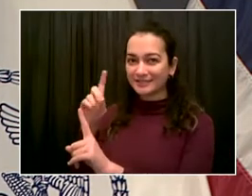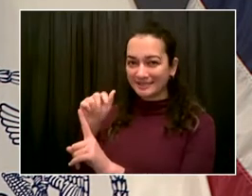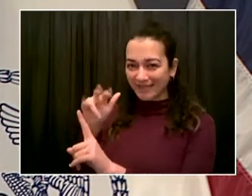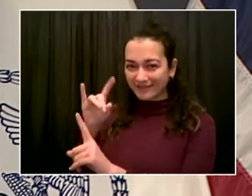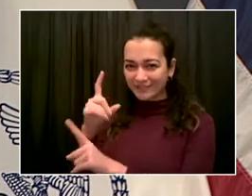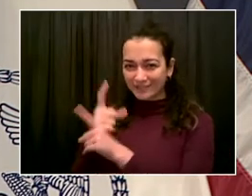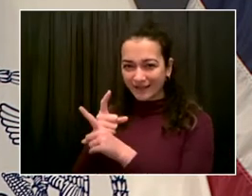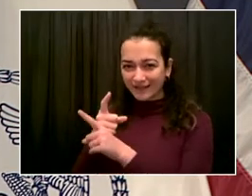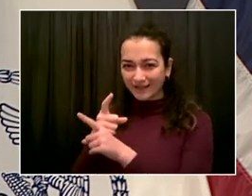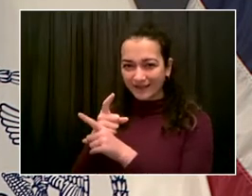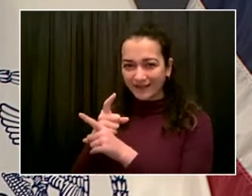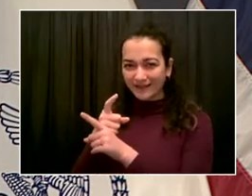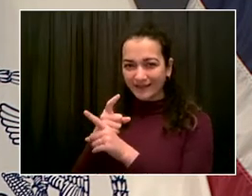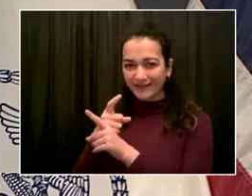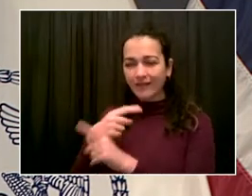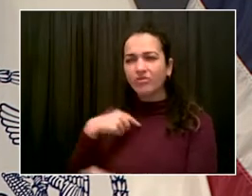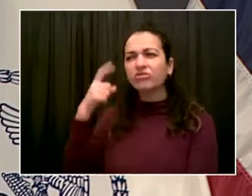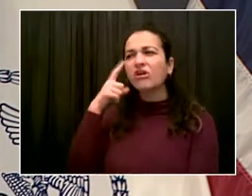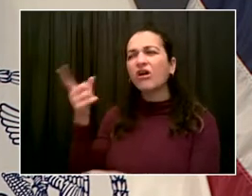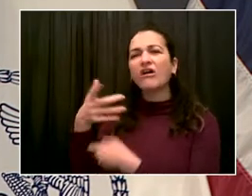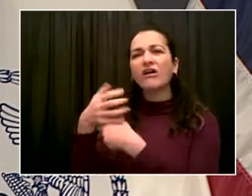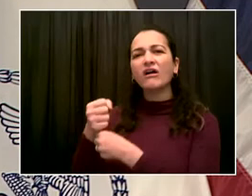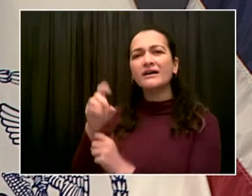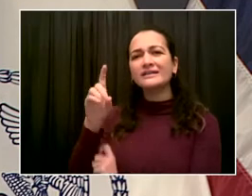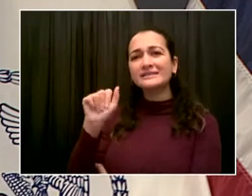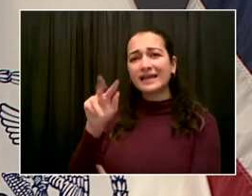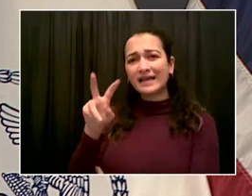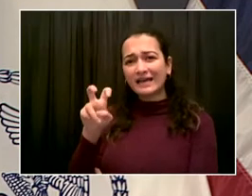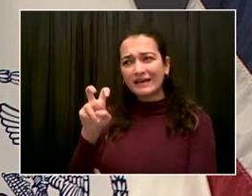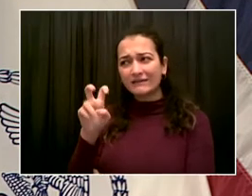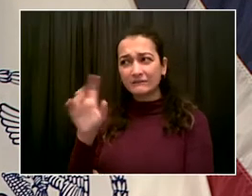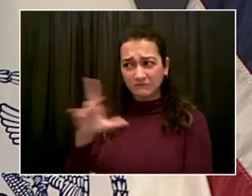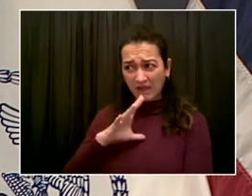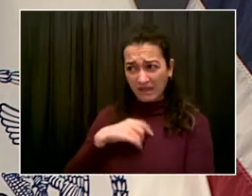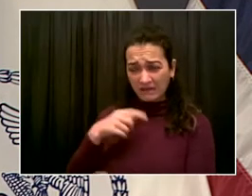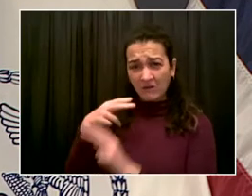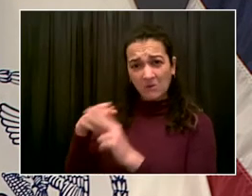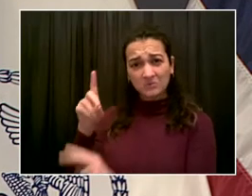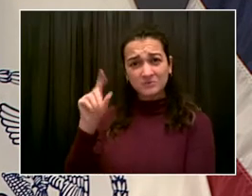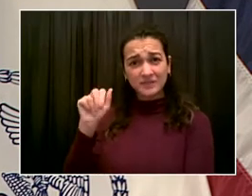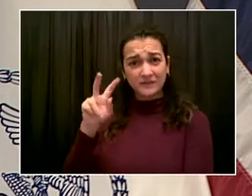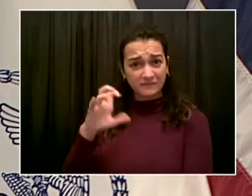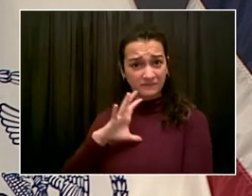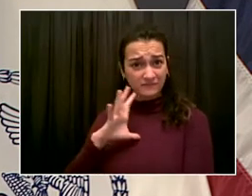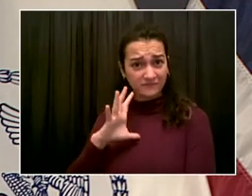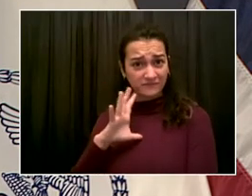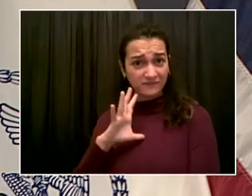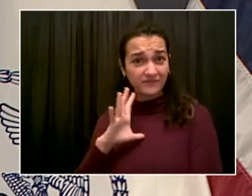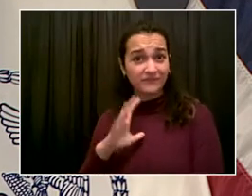hope you're cool with that. My mother appreciates them calling me David. Okay.